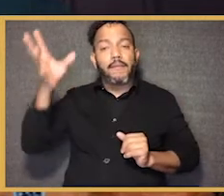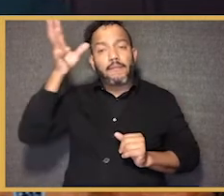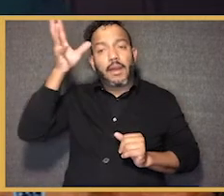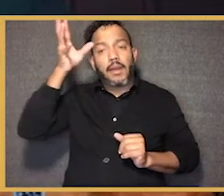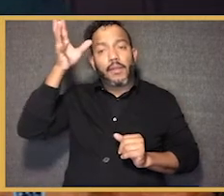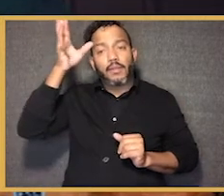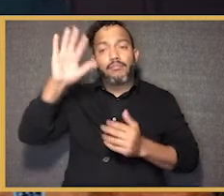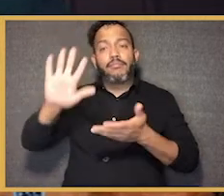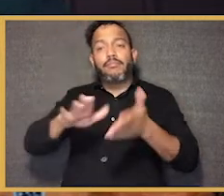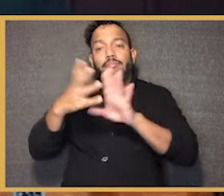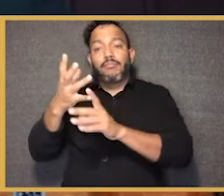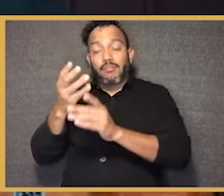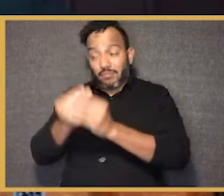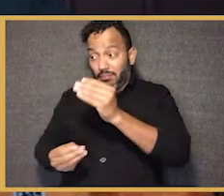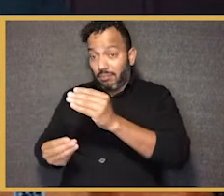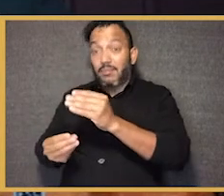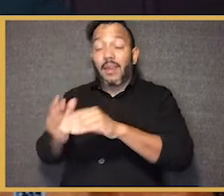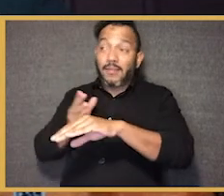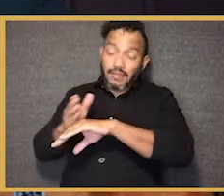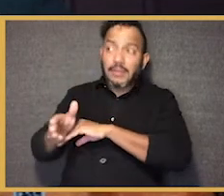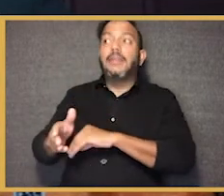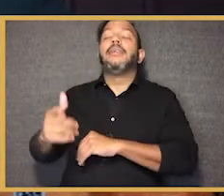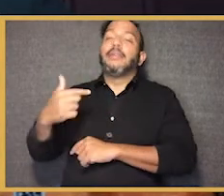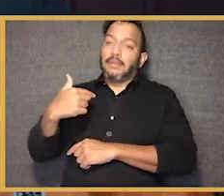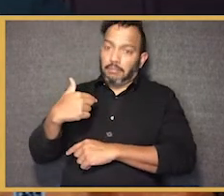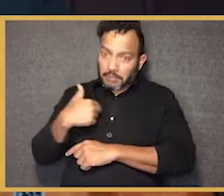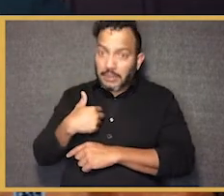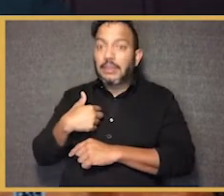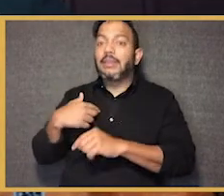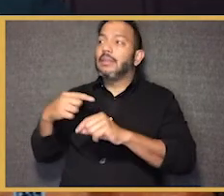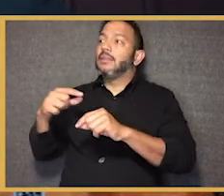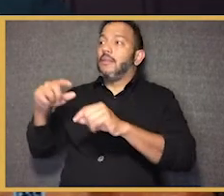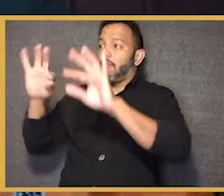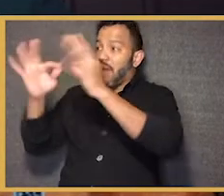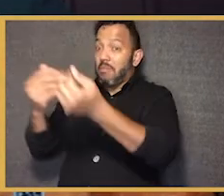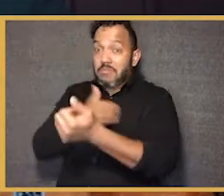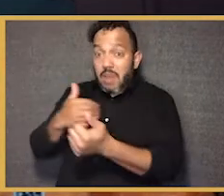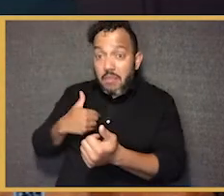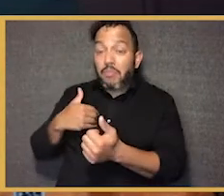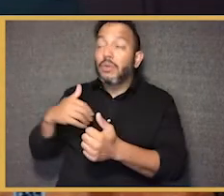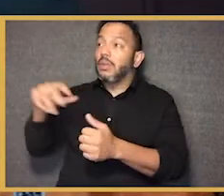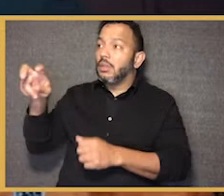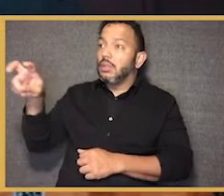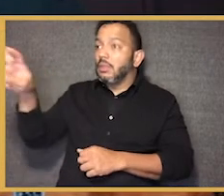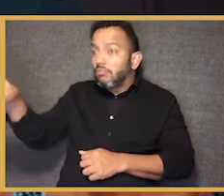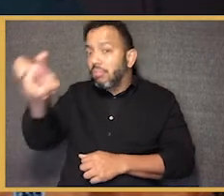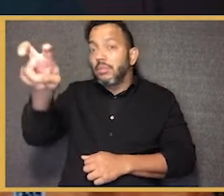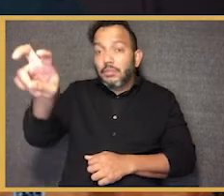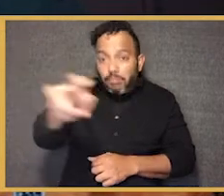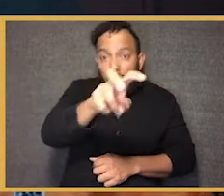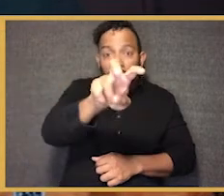And then my father passed and I moved around after that different family members, different schools. But it was always teachers